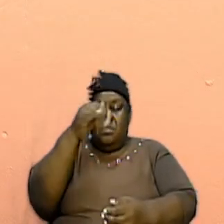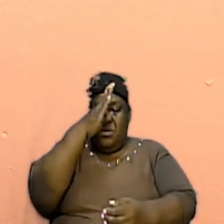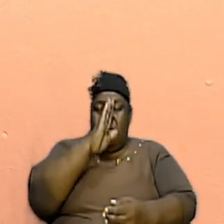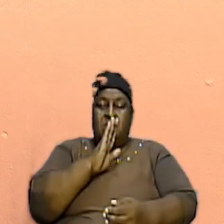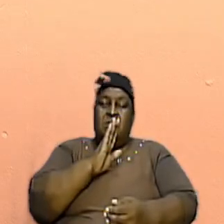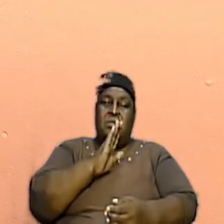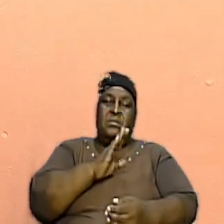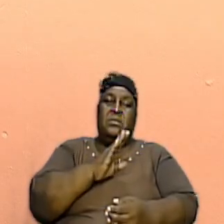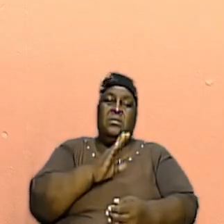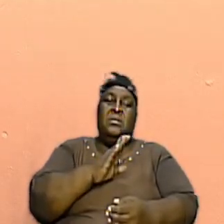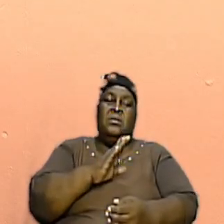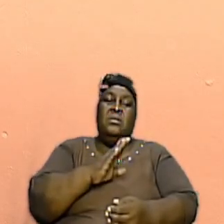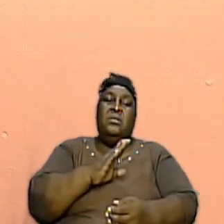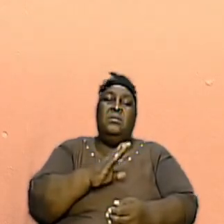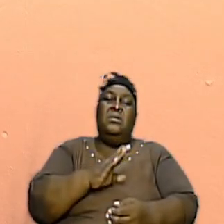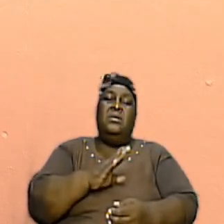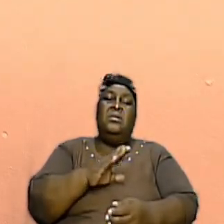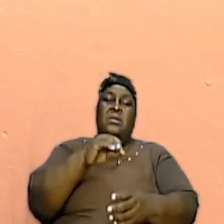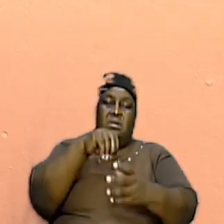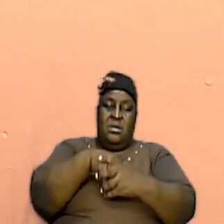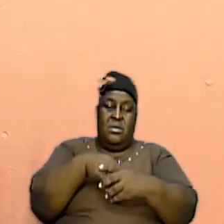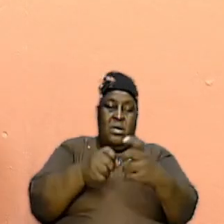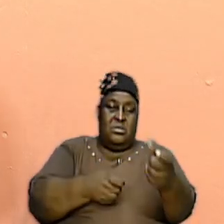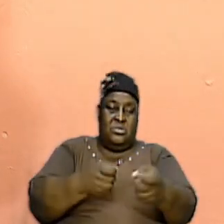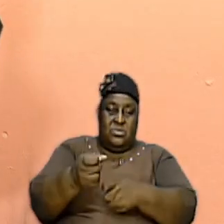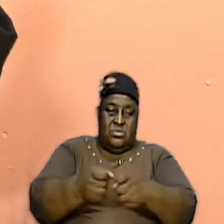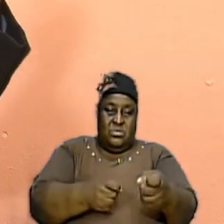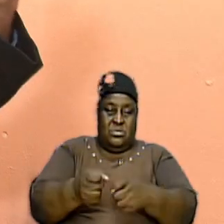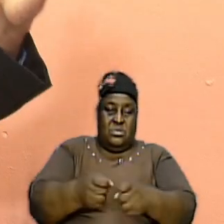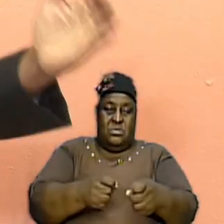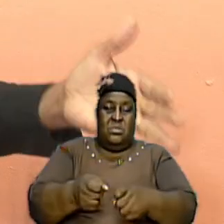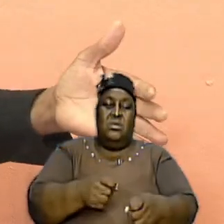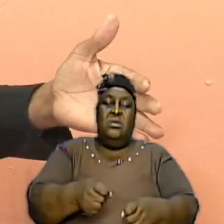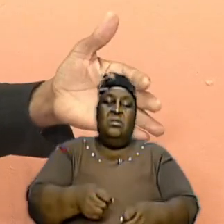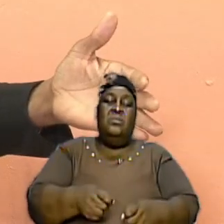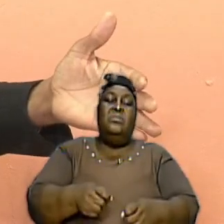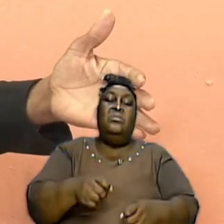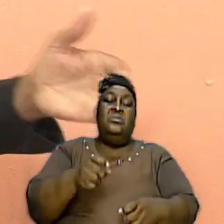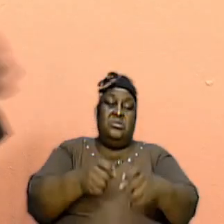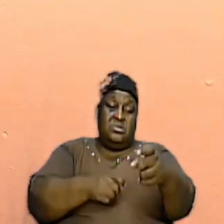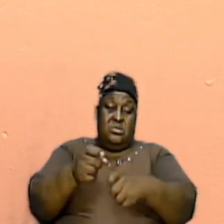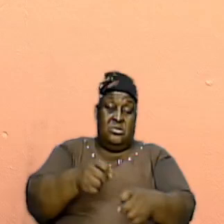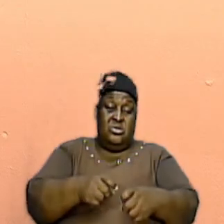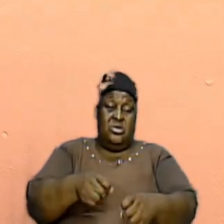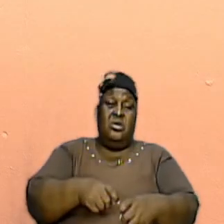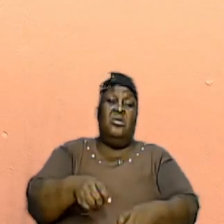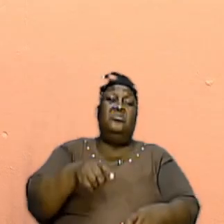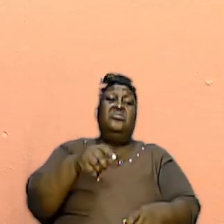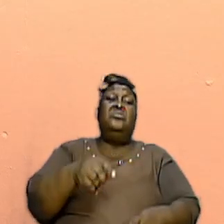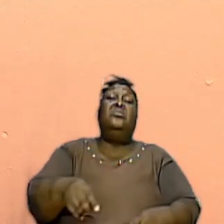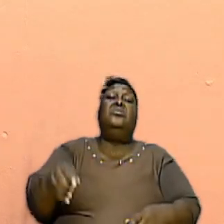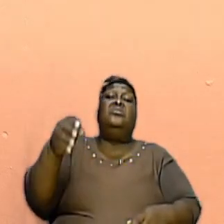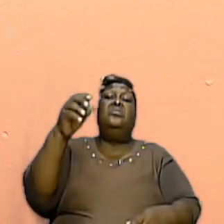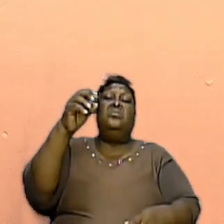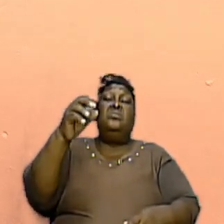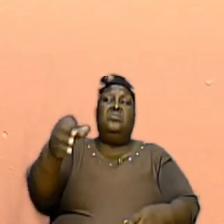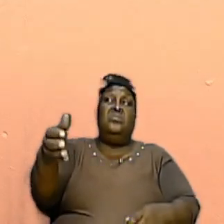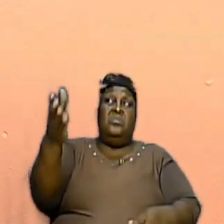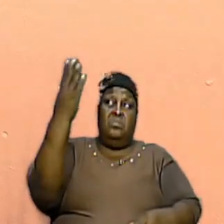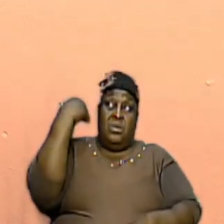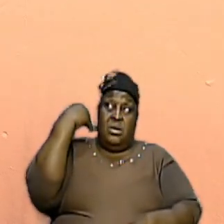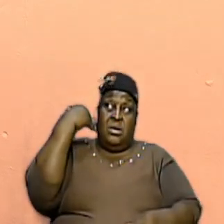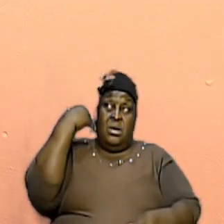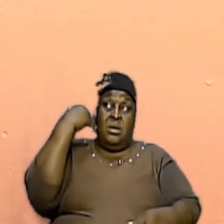that was in charge. He was in charge then, He is in charge now.